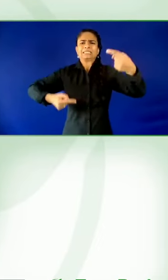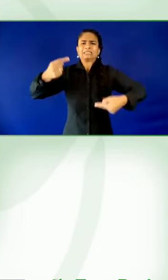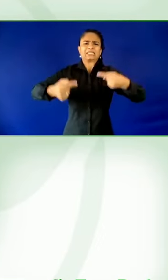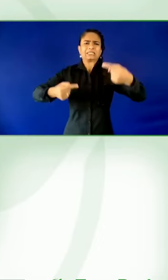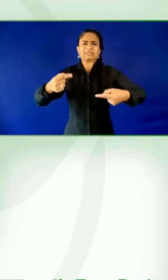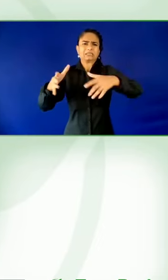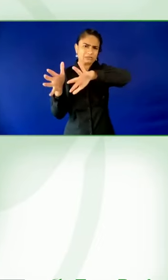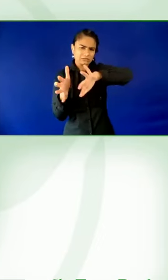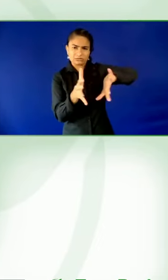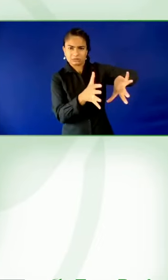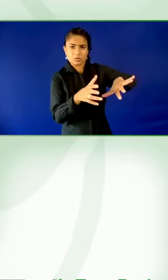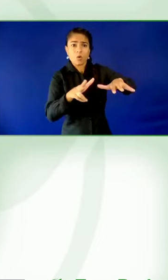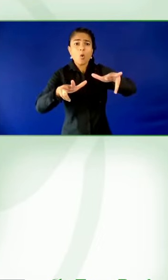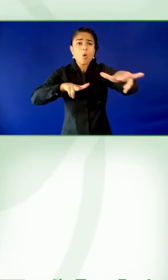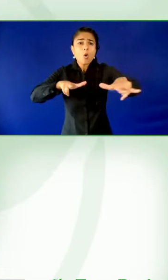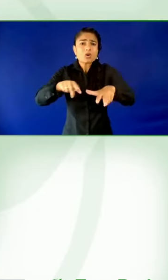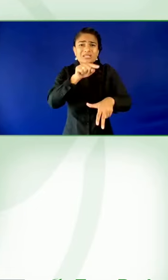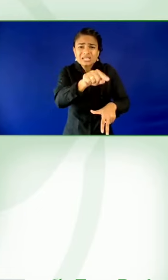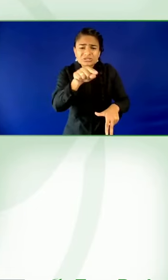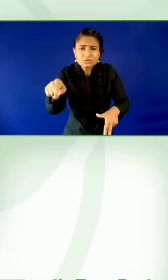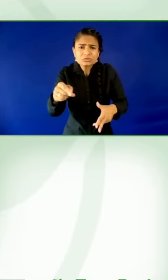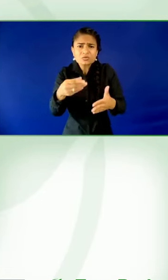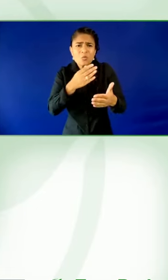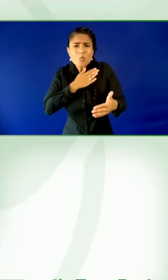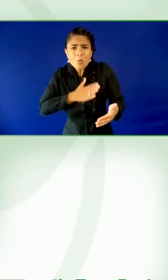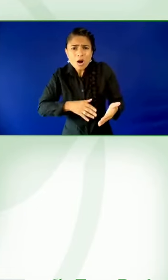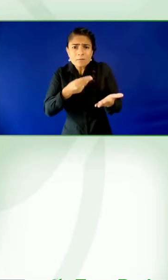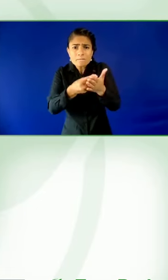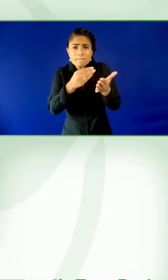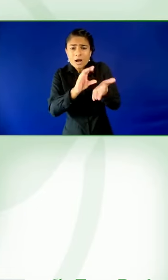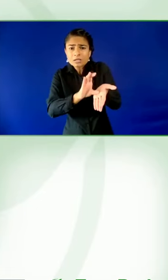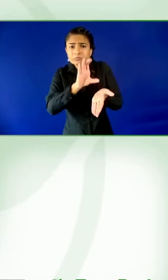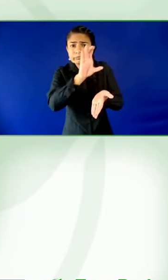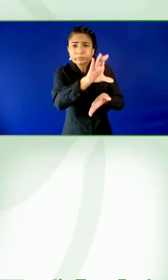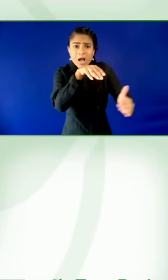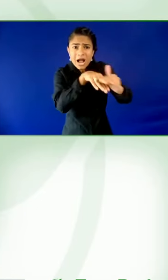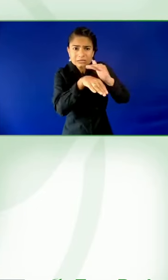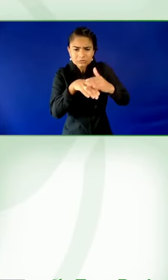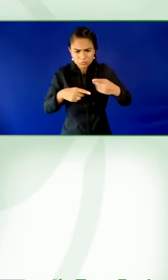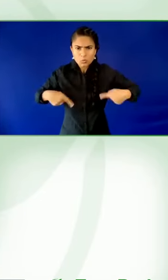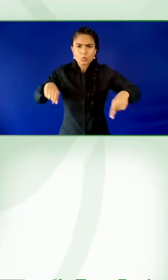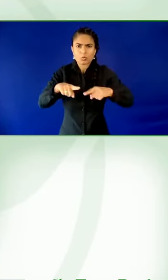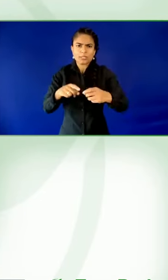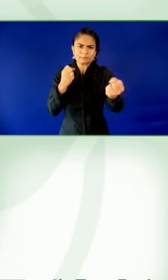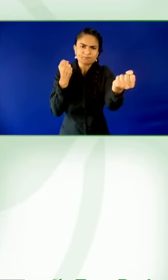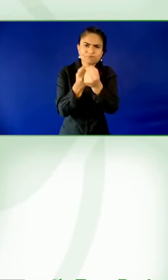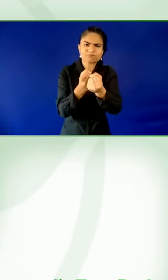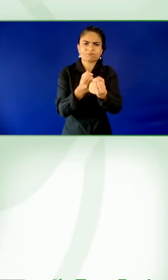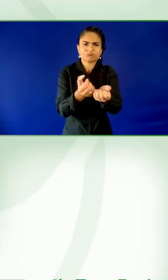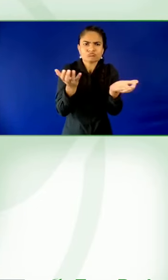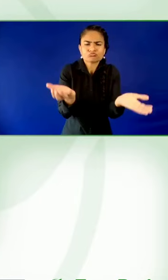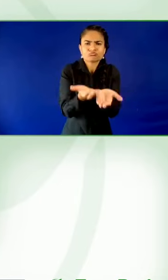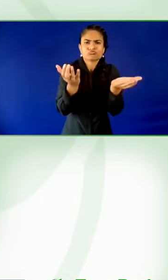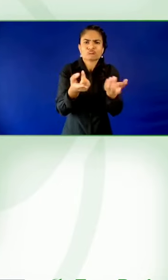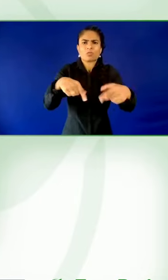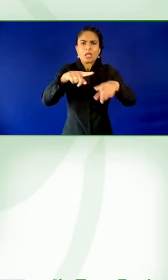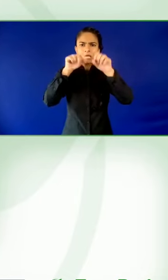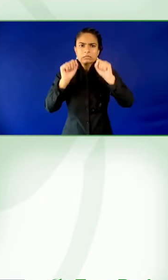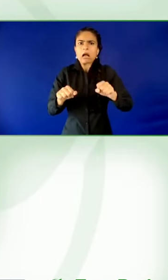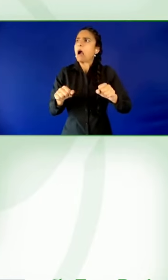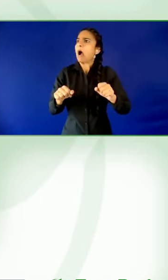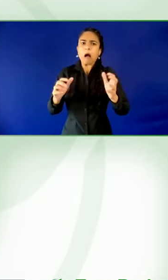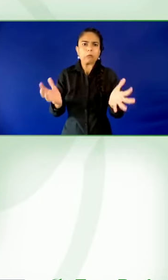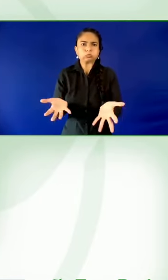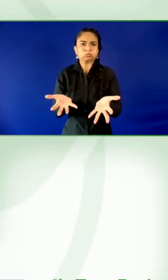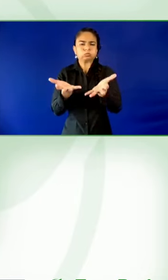Just interested in how you found using those sort of financial groups to try and